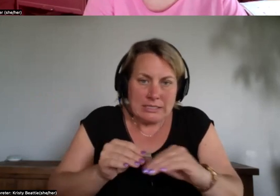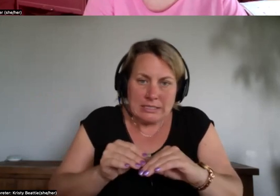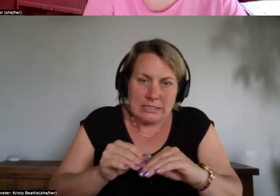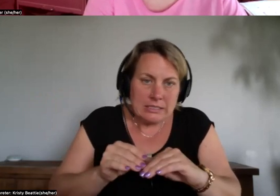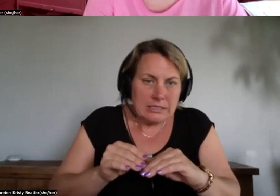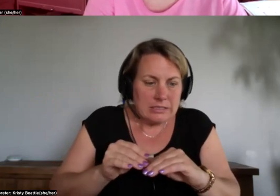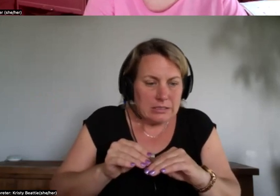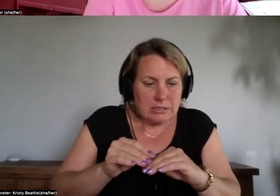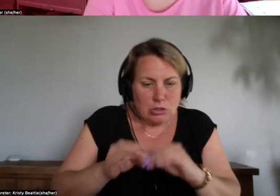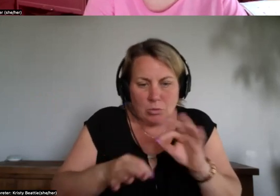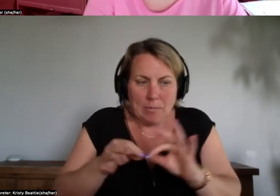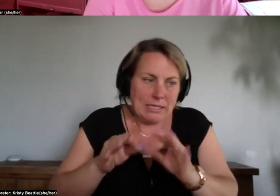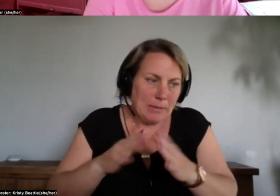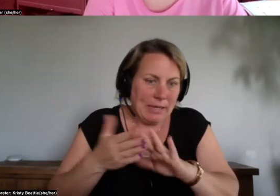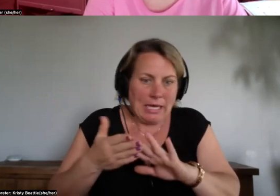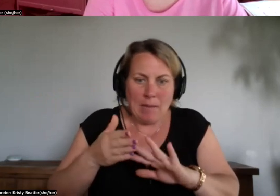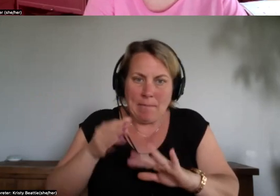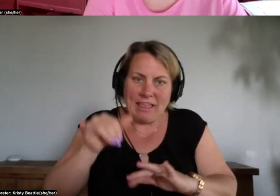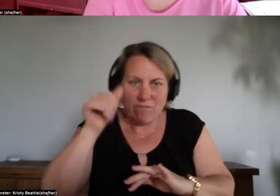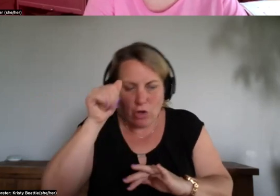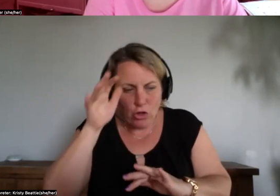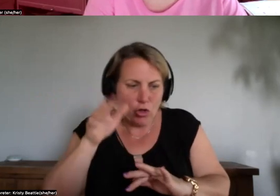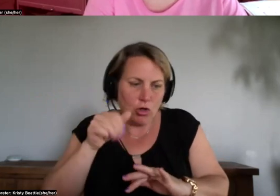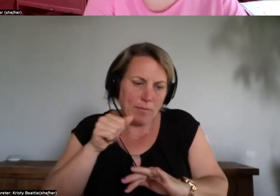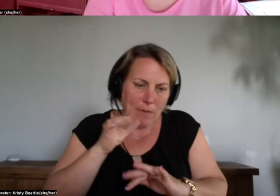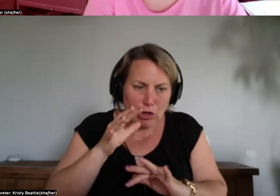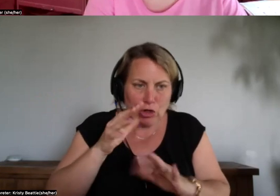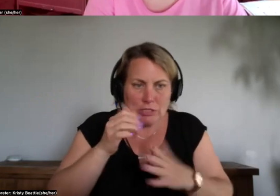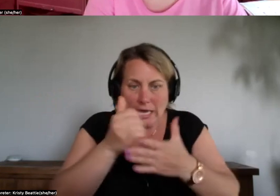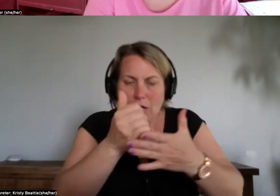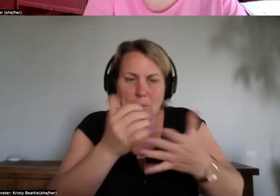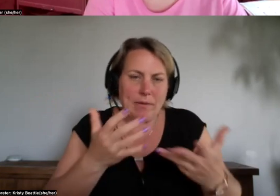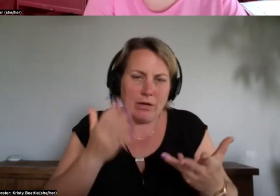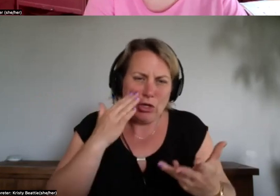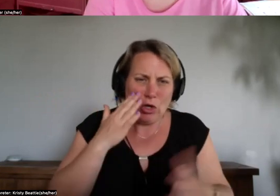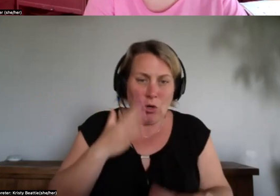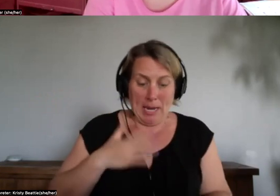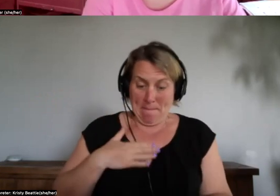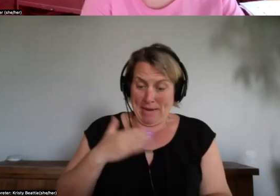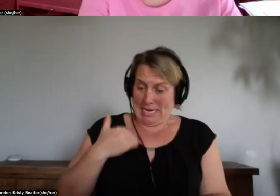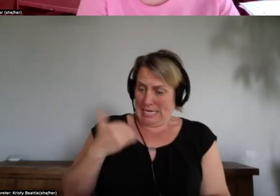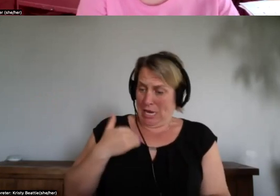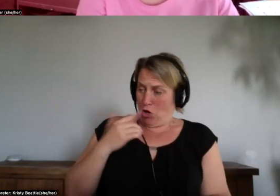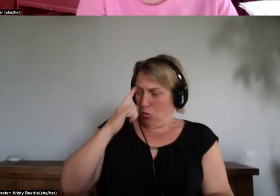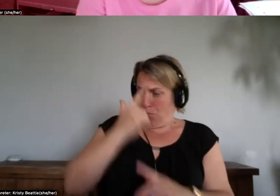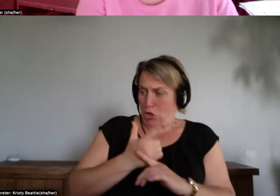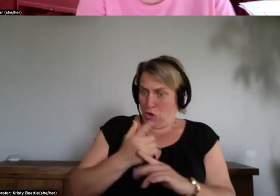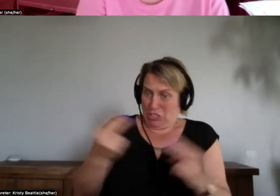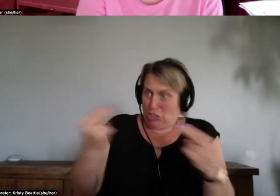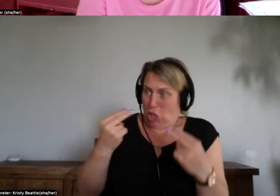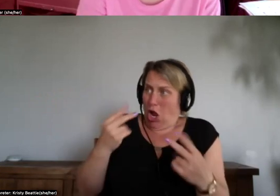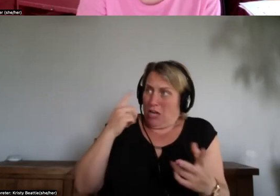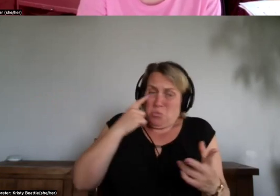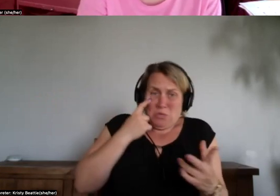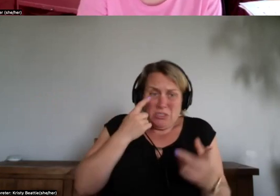be the father you know my younger brother saw what was happening to me and he